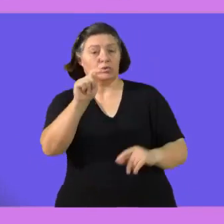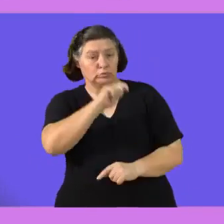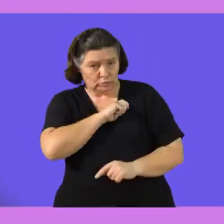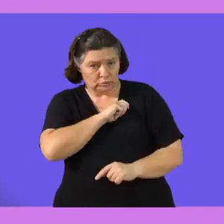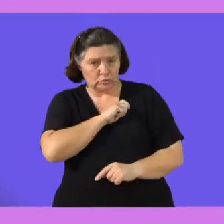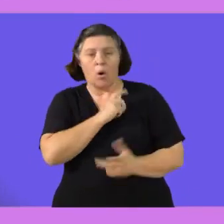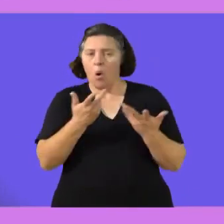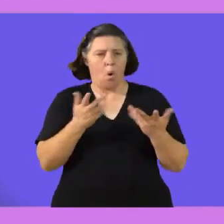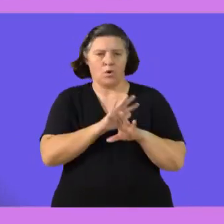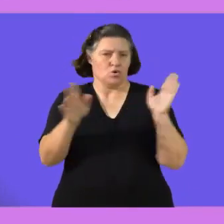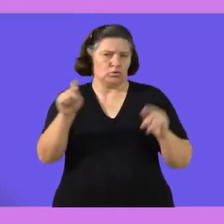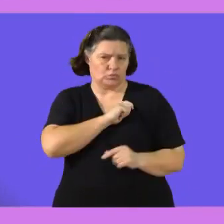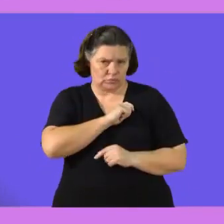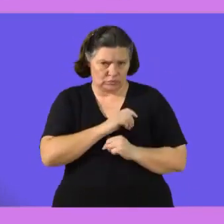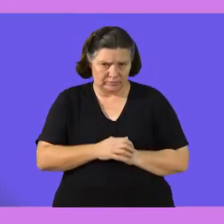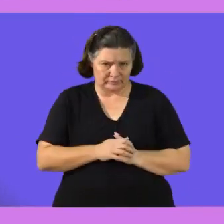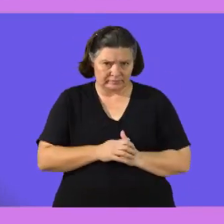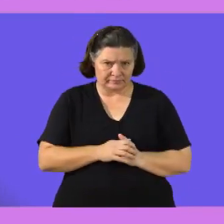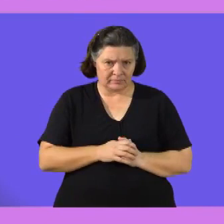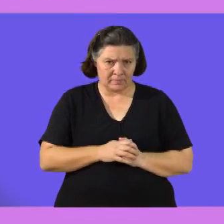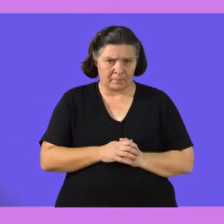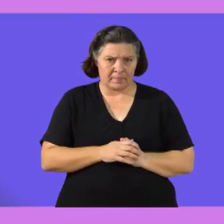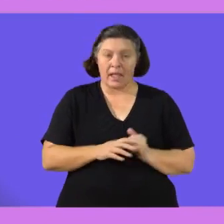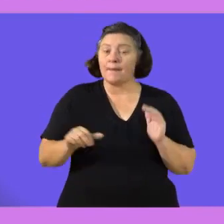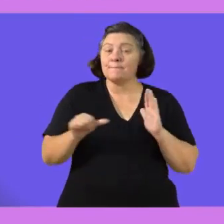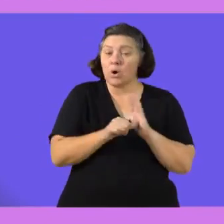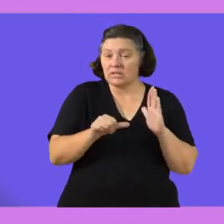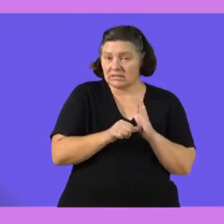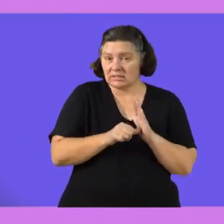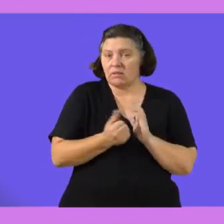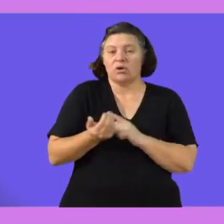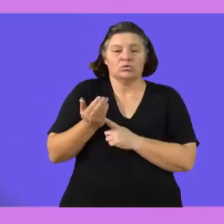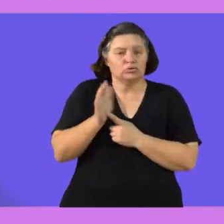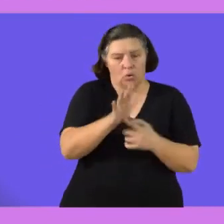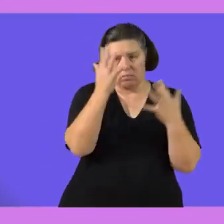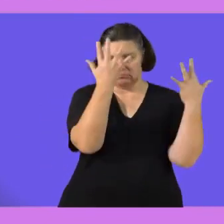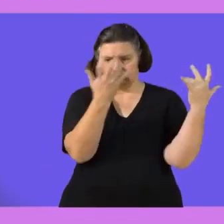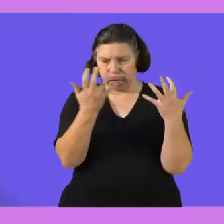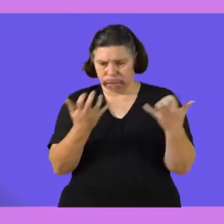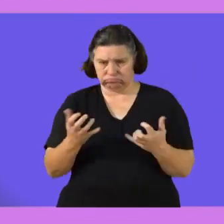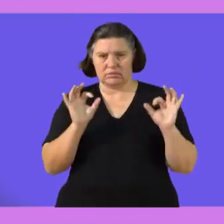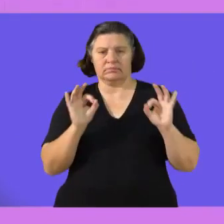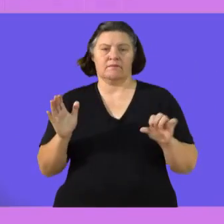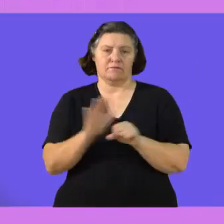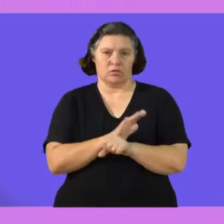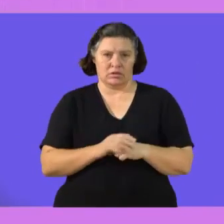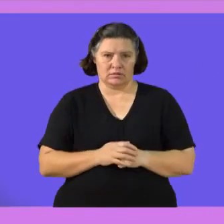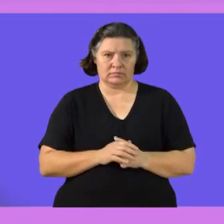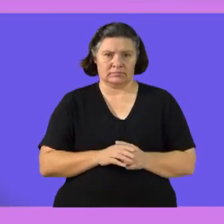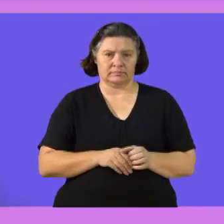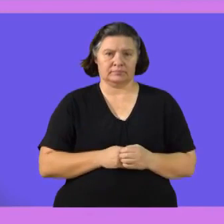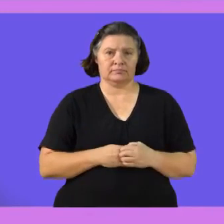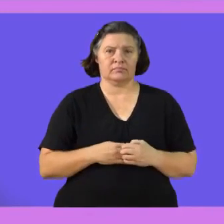whether a statement is correct or not and importantly so show all your calculations